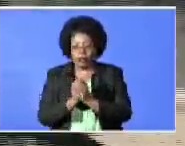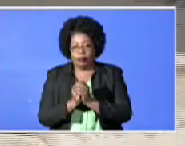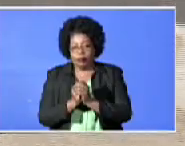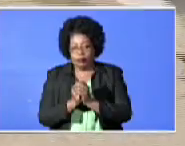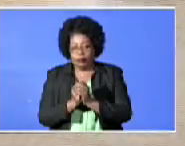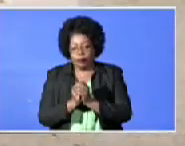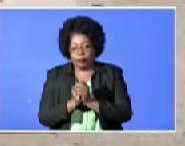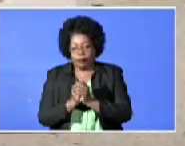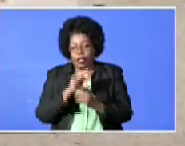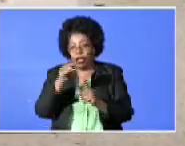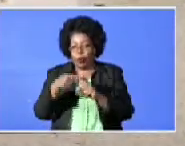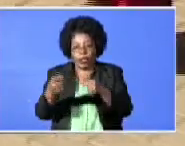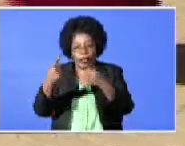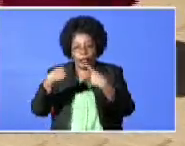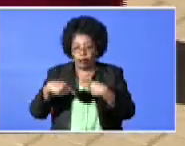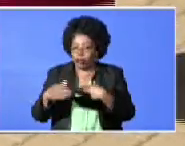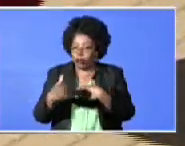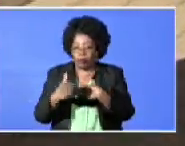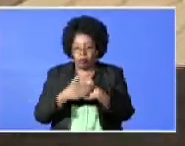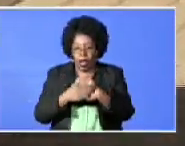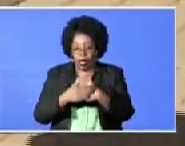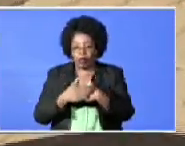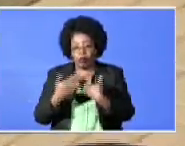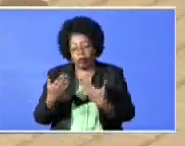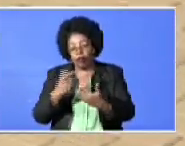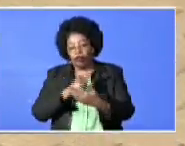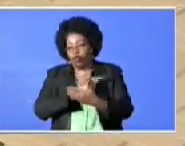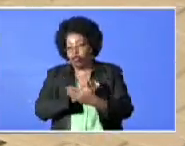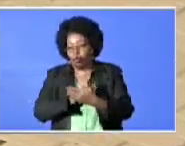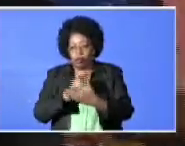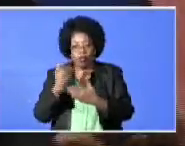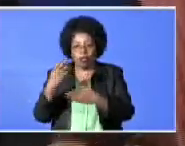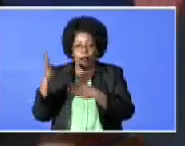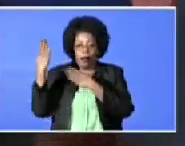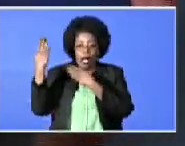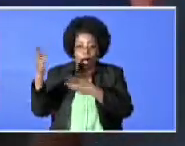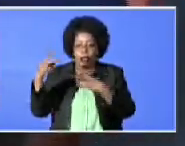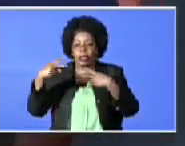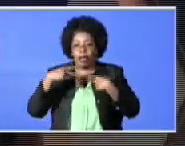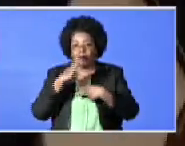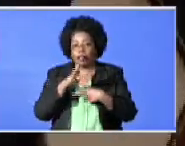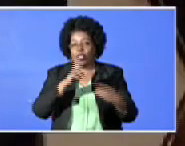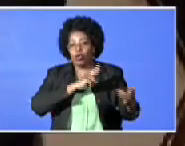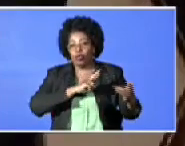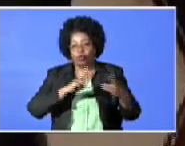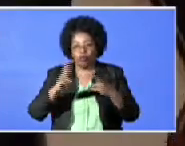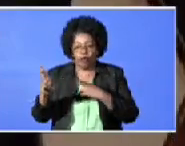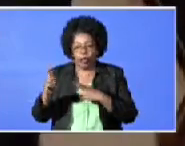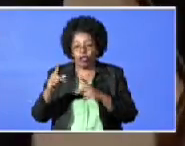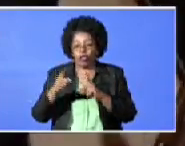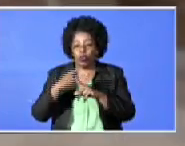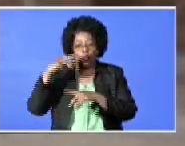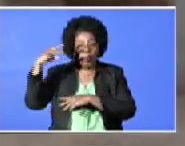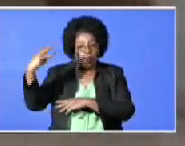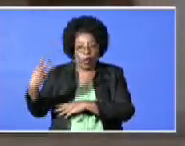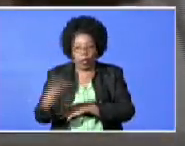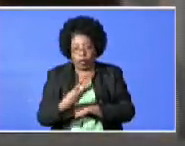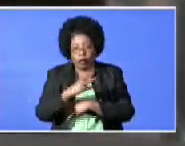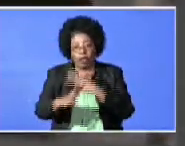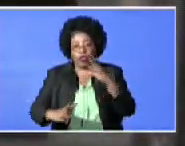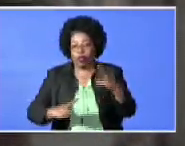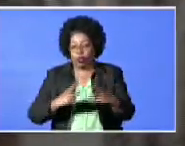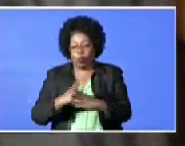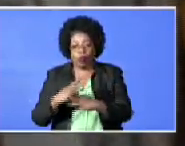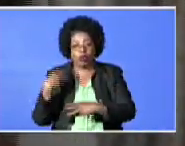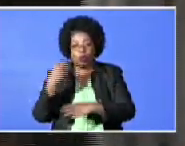And when it comes back, that is tourism, the Bahamas must be ready to welcome the world to